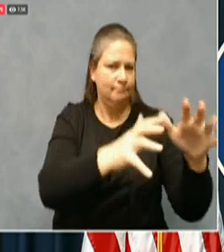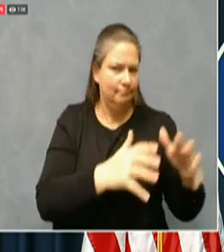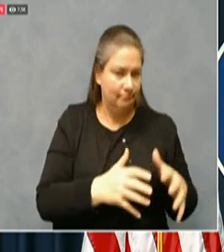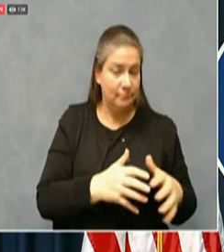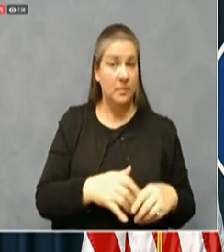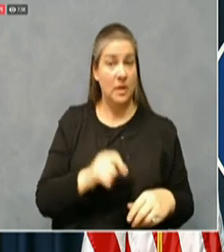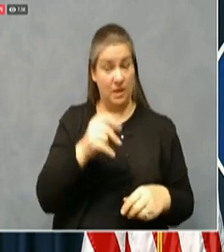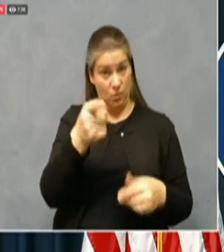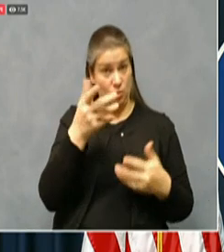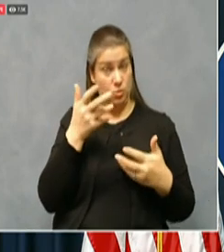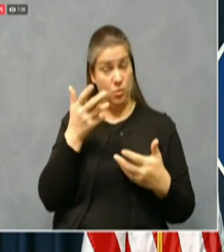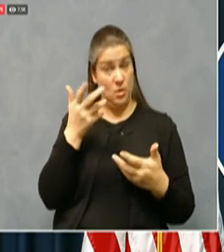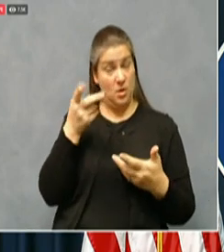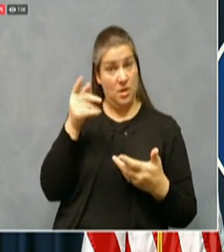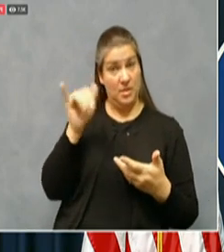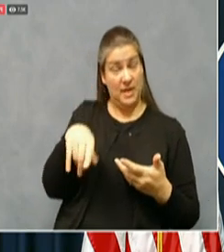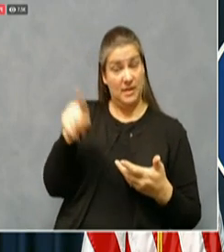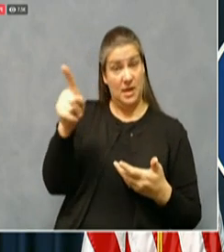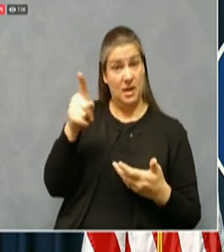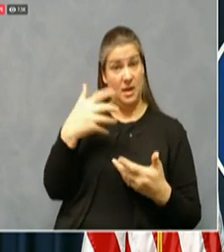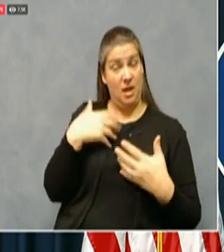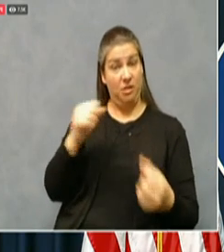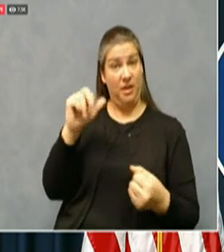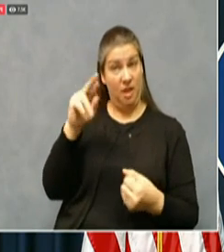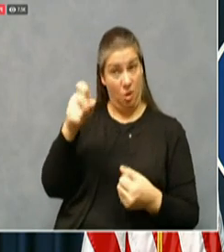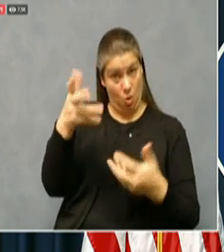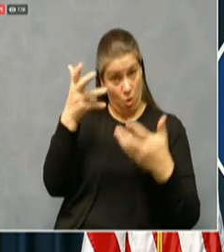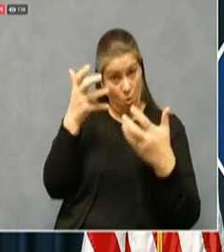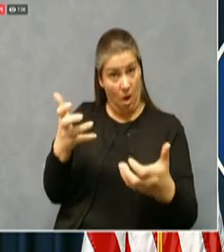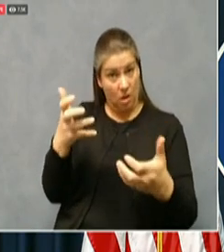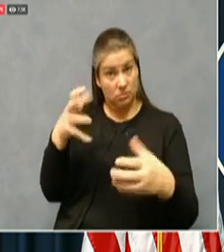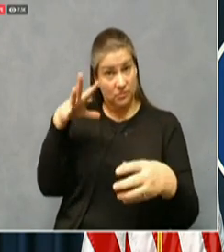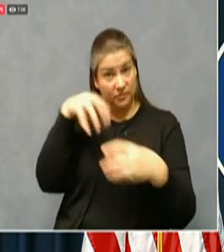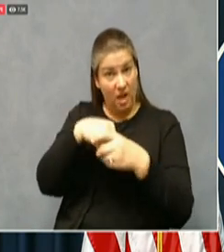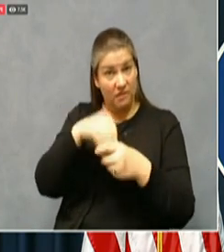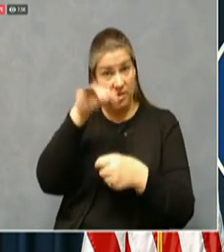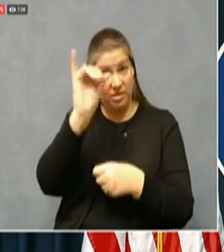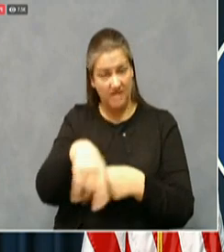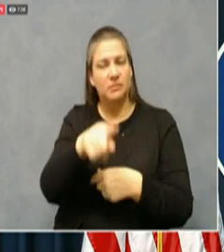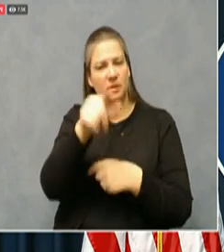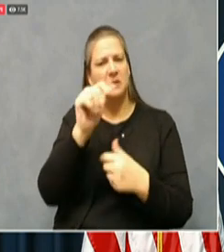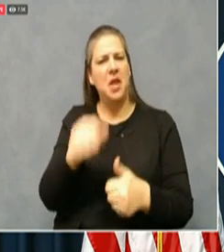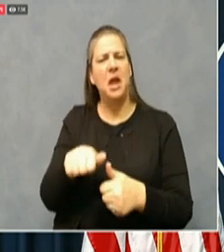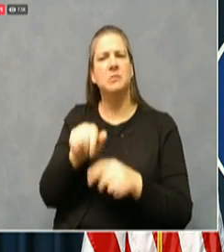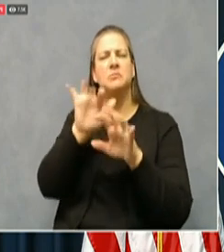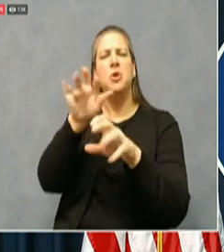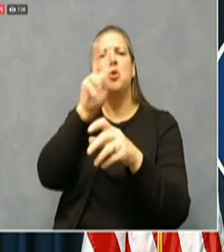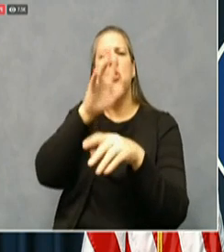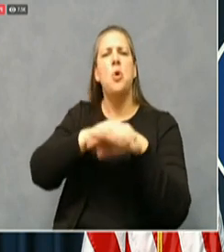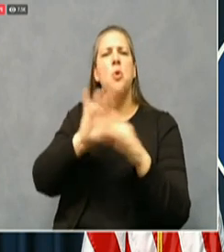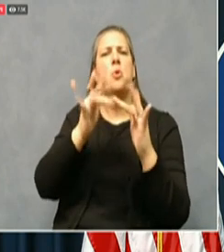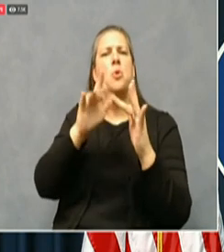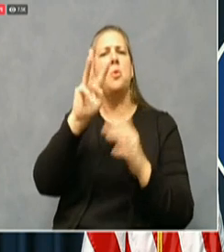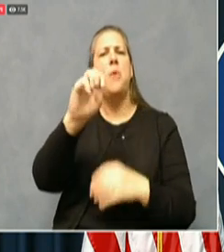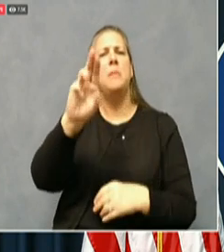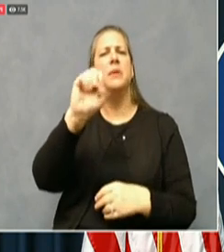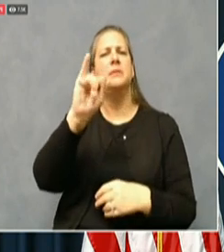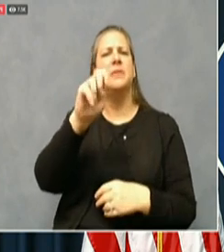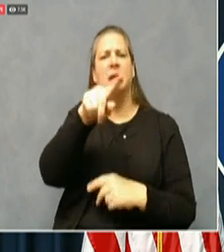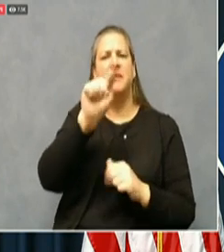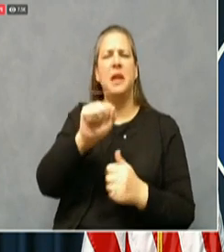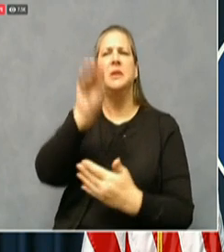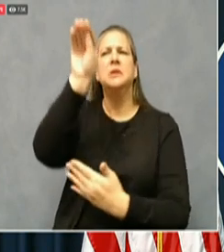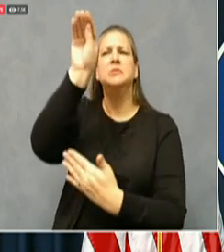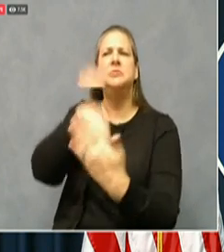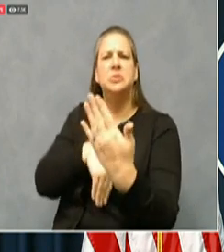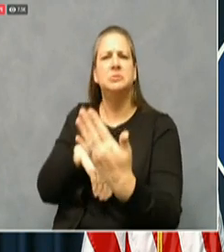by our website, ky covid 19 dot ky dot gov. It also includes health care provider guidance, the draft Kentucky vaccination